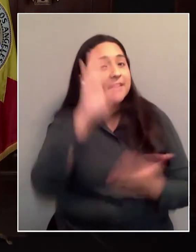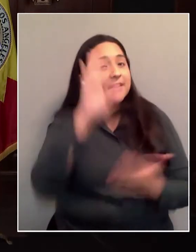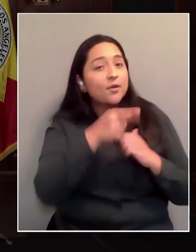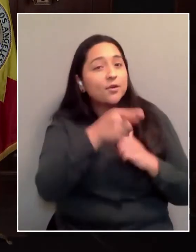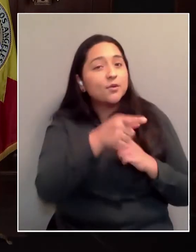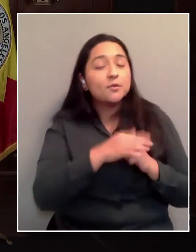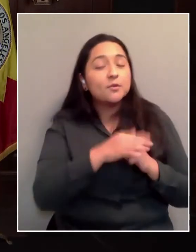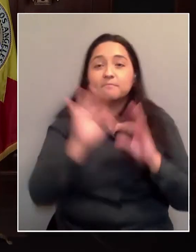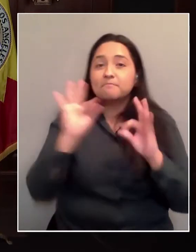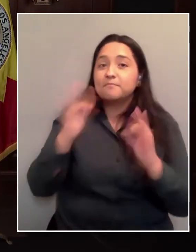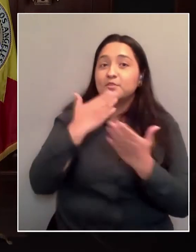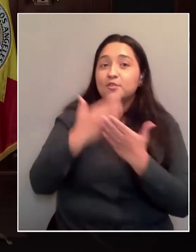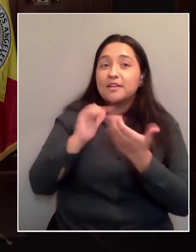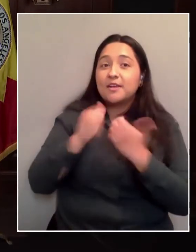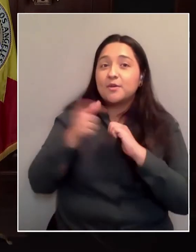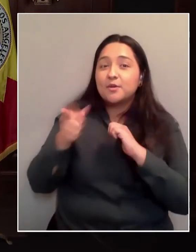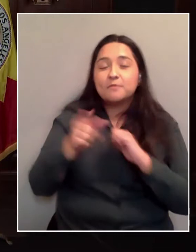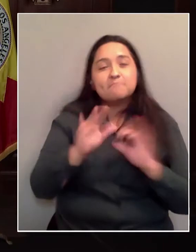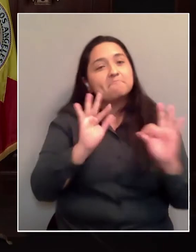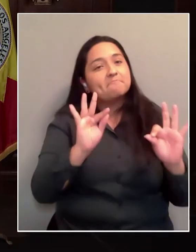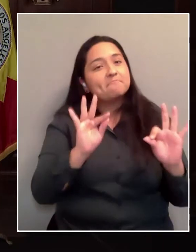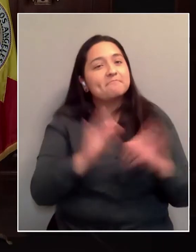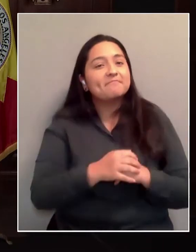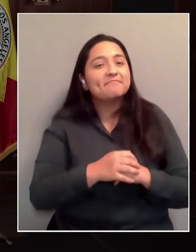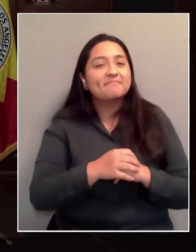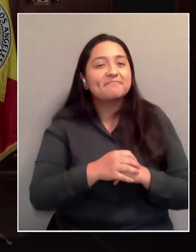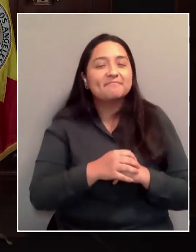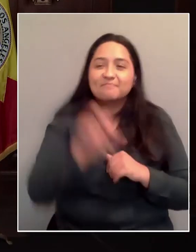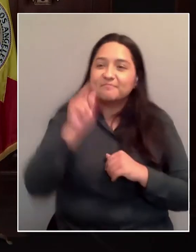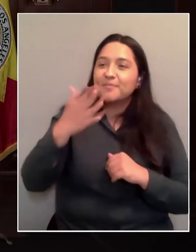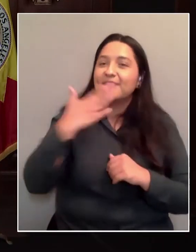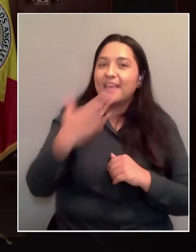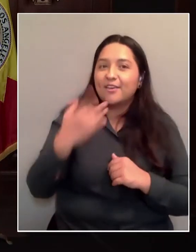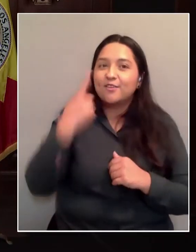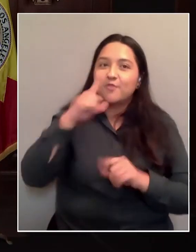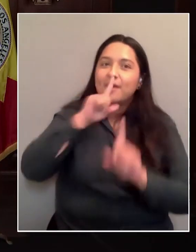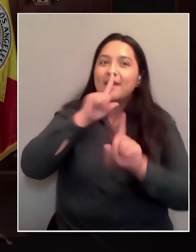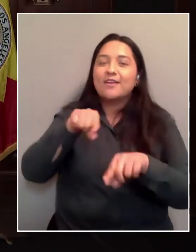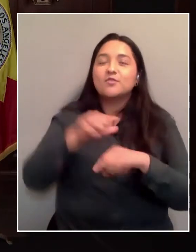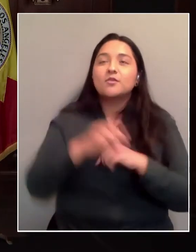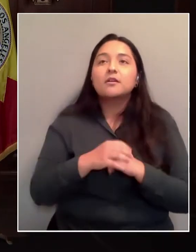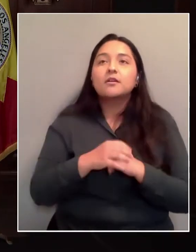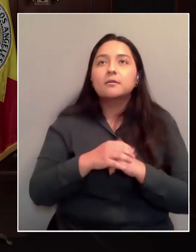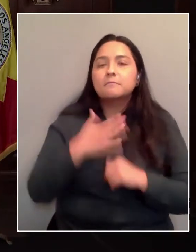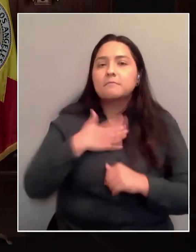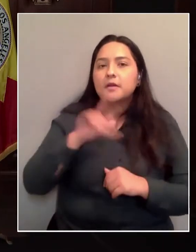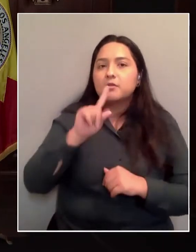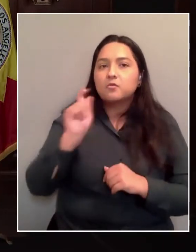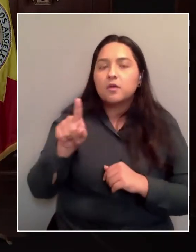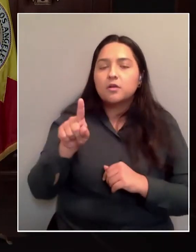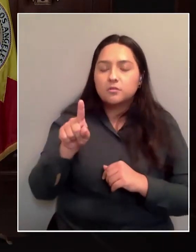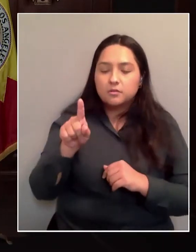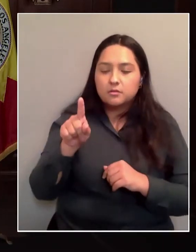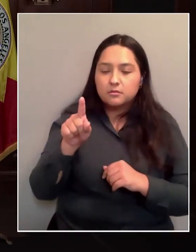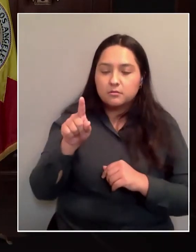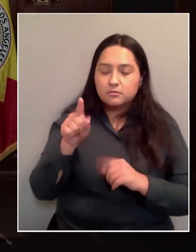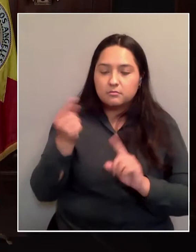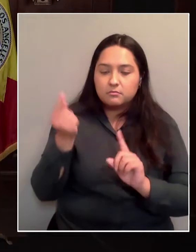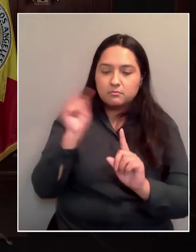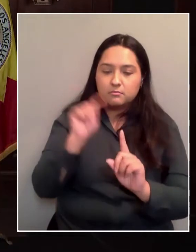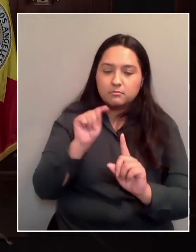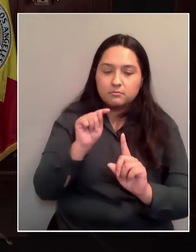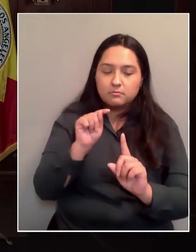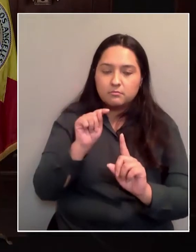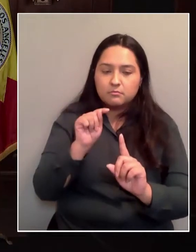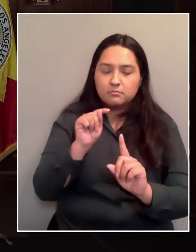How are you, Mr. Mayor? Good. Hanging in there. Thank you for taking my question. I wanted to ask you, you mentioned mobile vaccination. Is there a